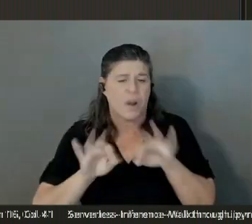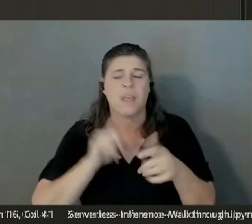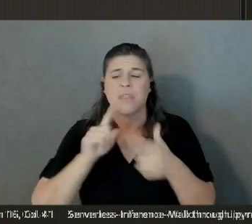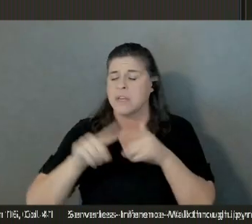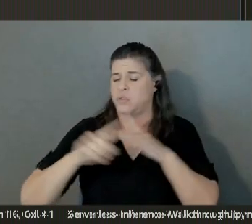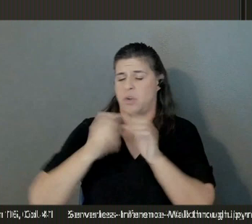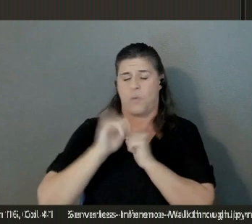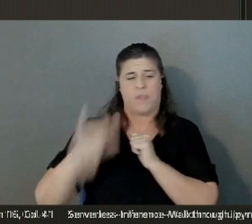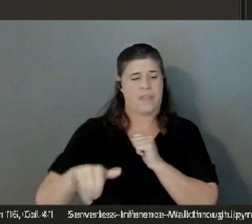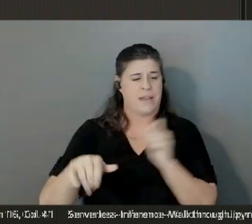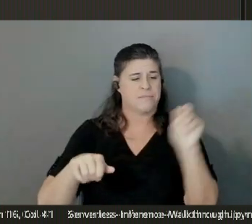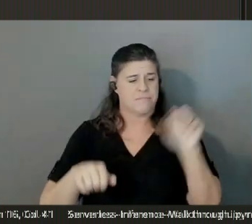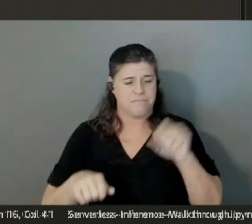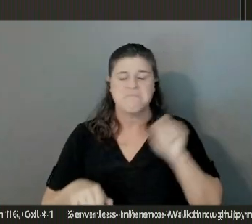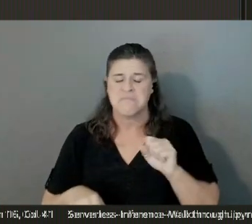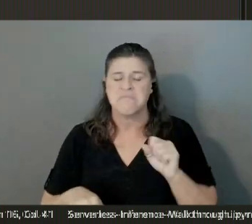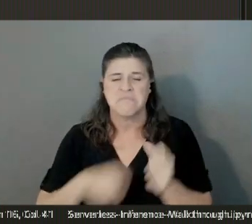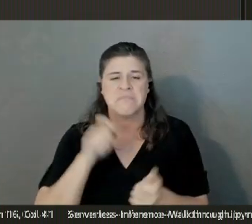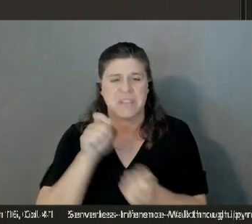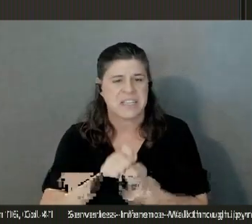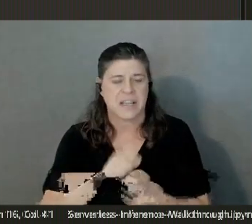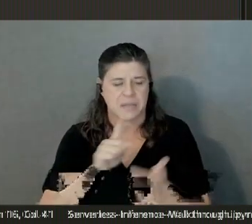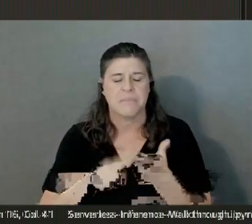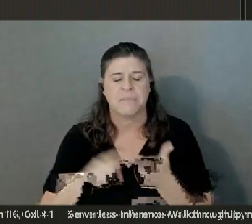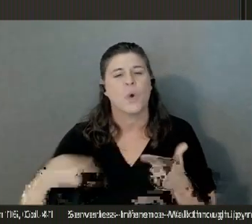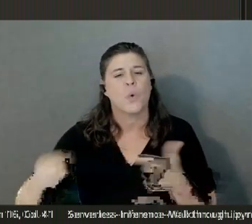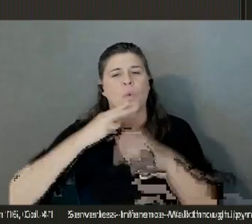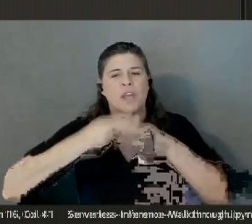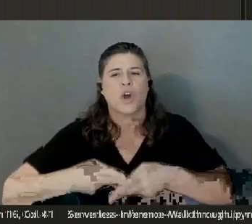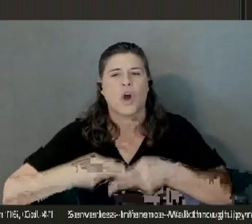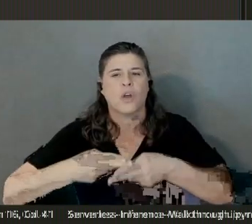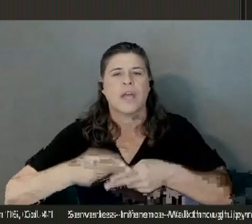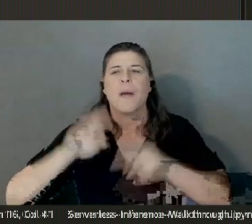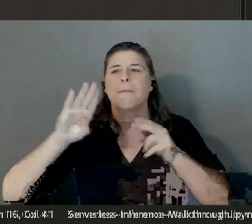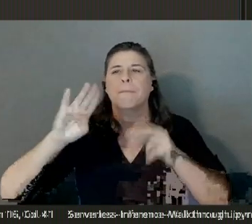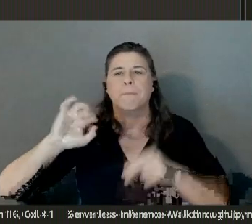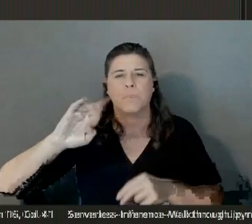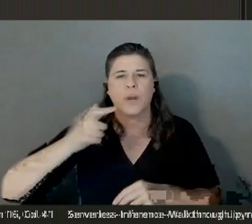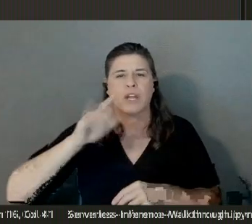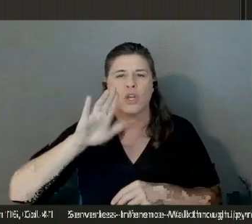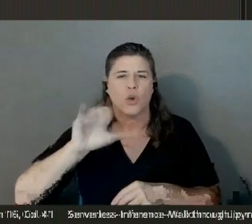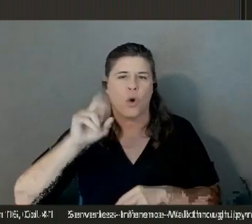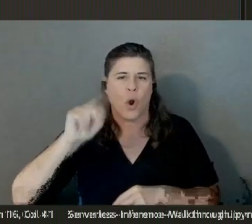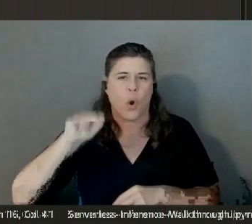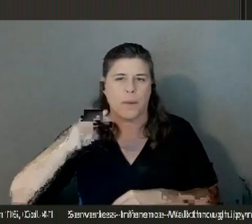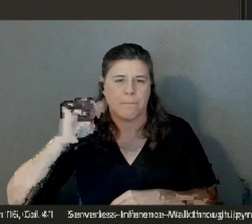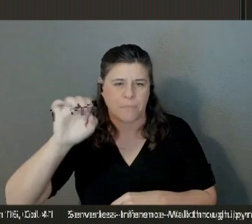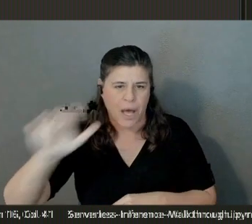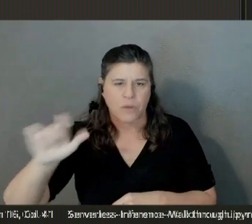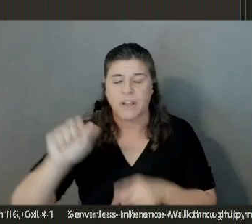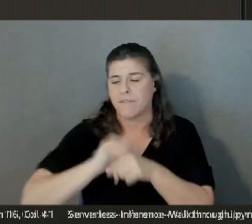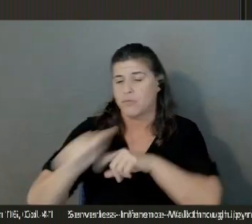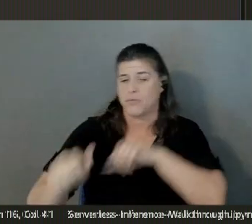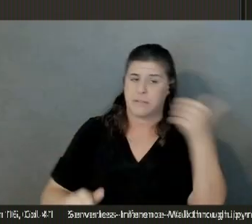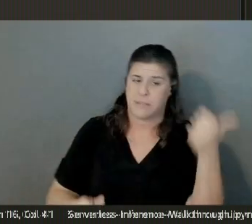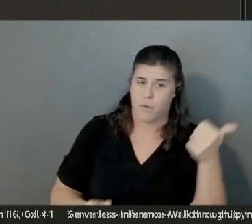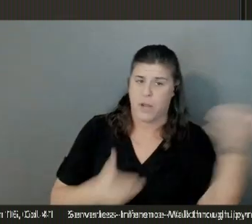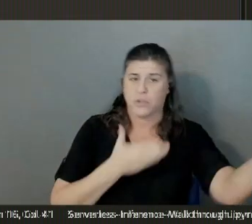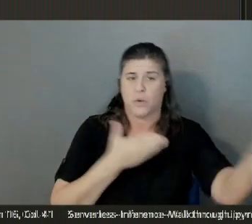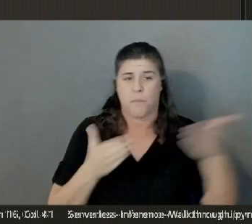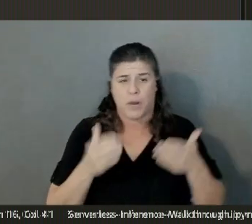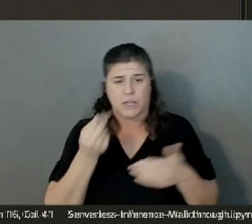Just bring in your own model. Exactly. We call that scenario bring your own model. Yeah. You're basically training elsewhere, and then you're bringing to host on SageMaker.